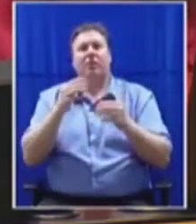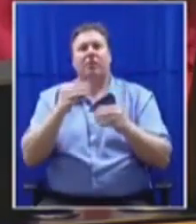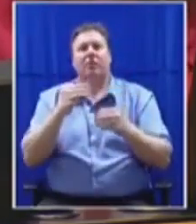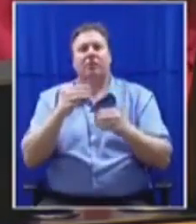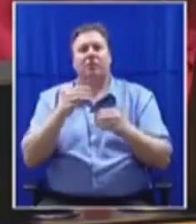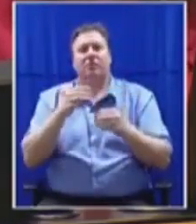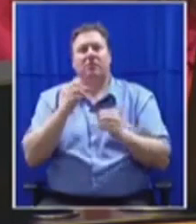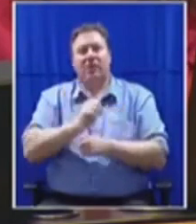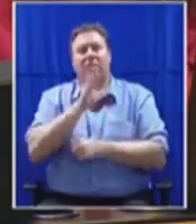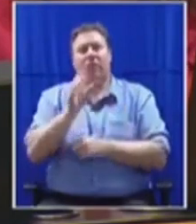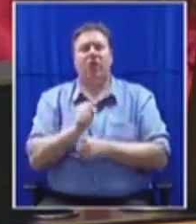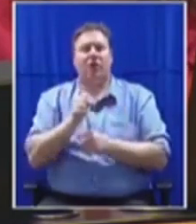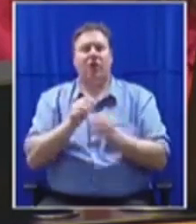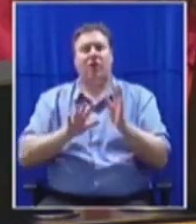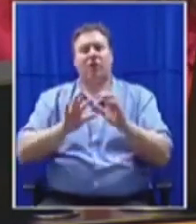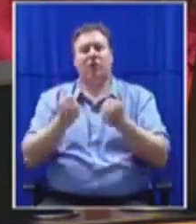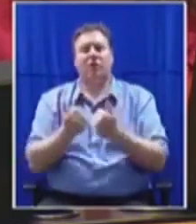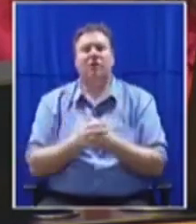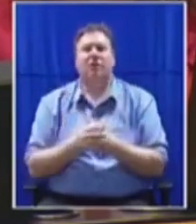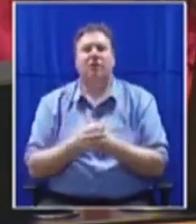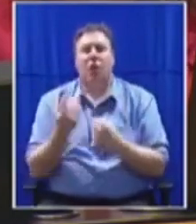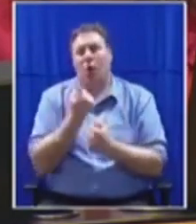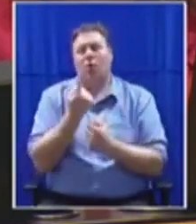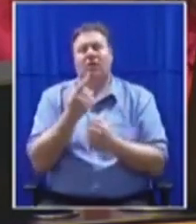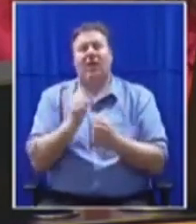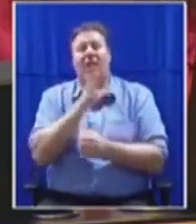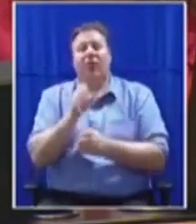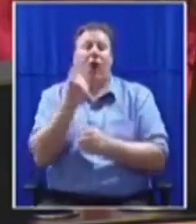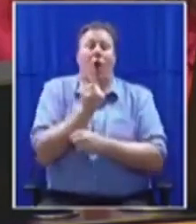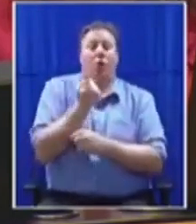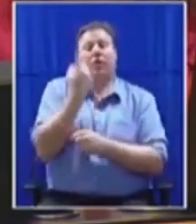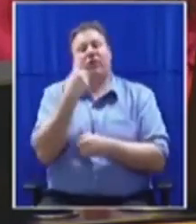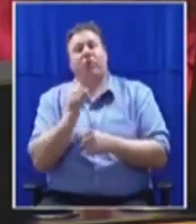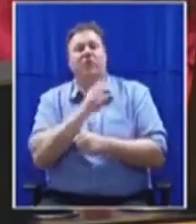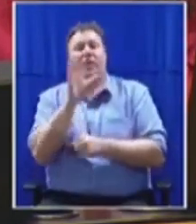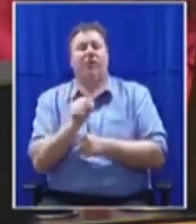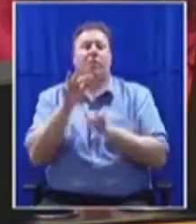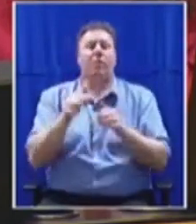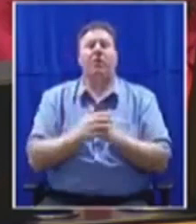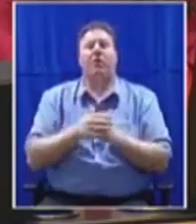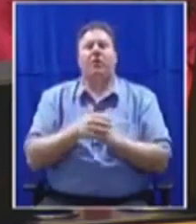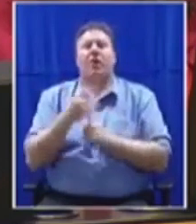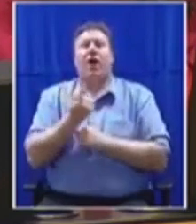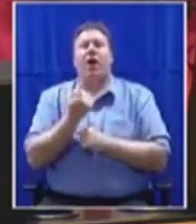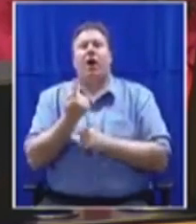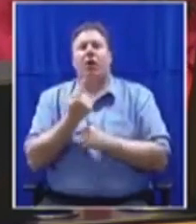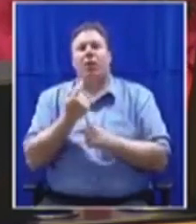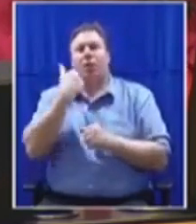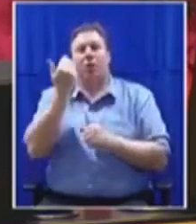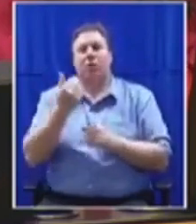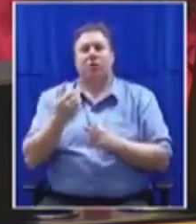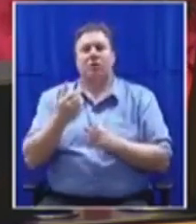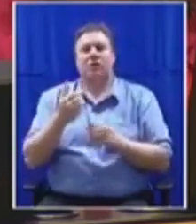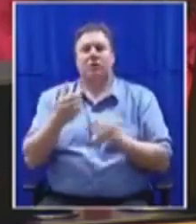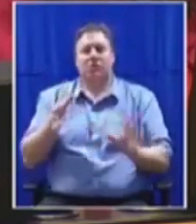exclusively for South Africans only. That our well-being as the country is tied up at the hip